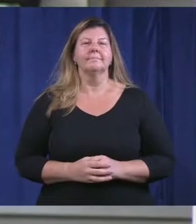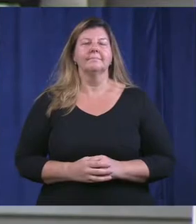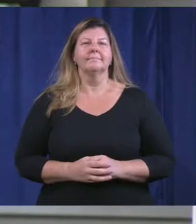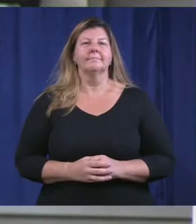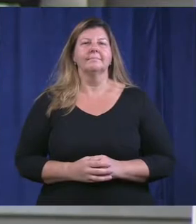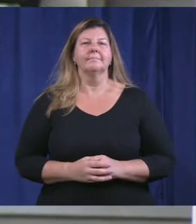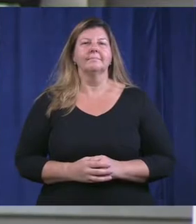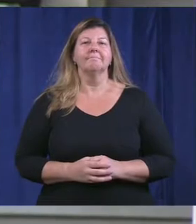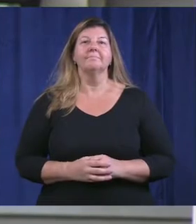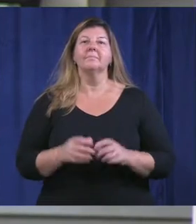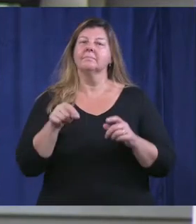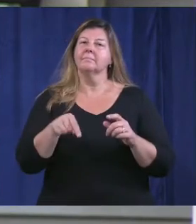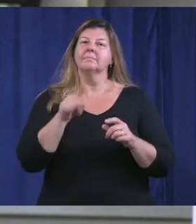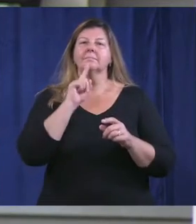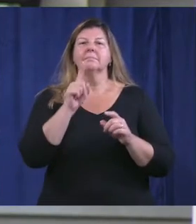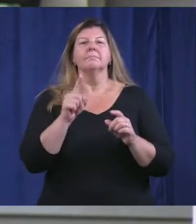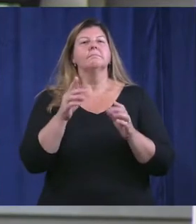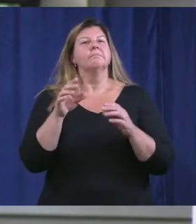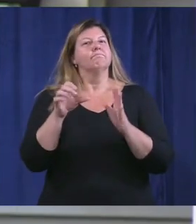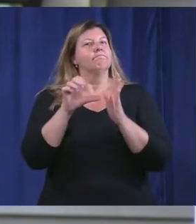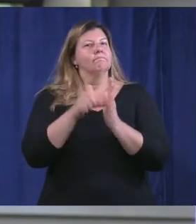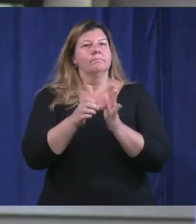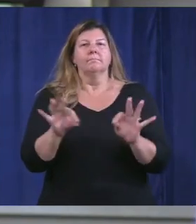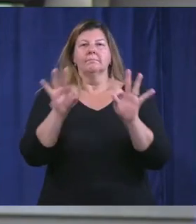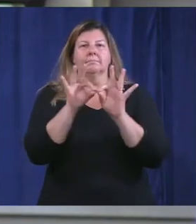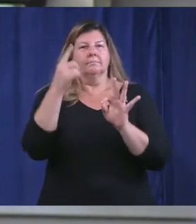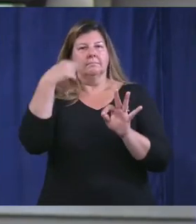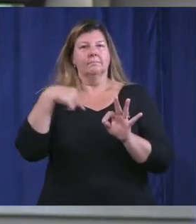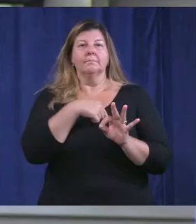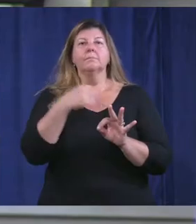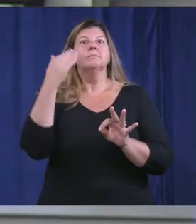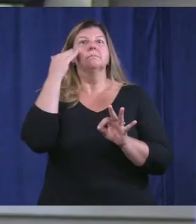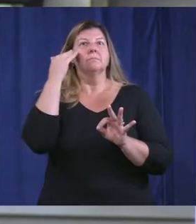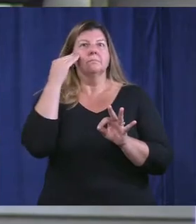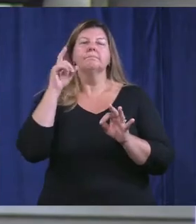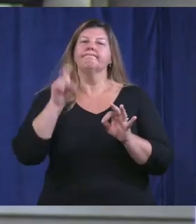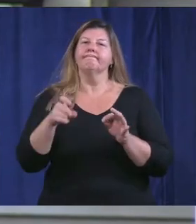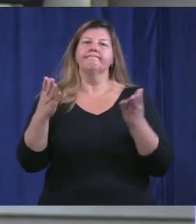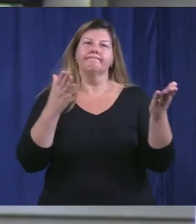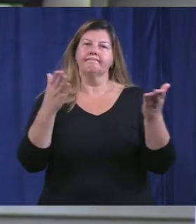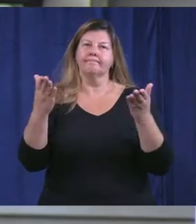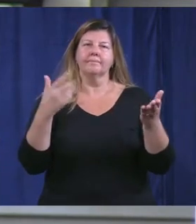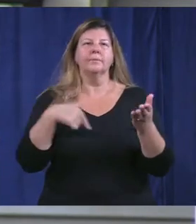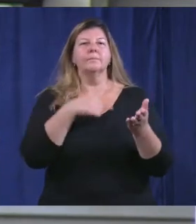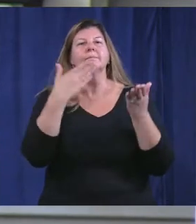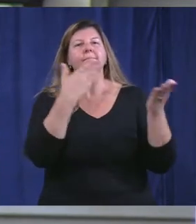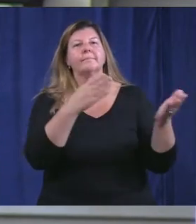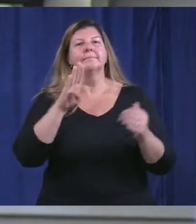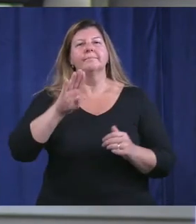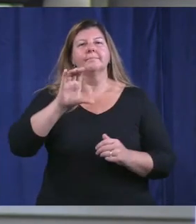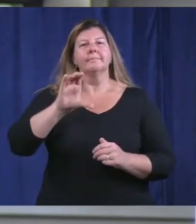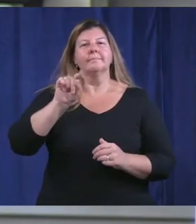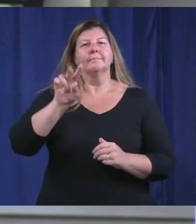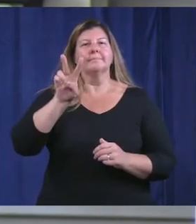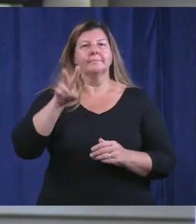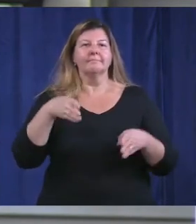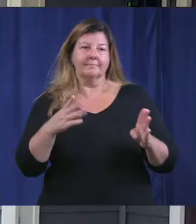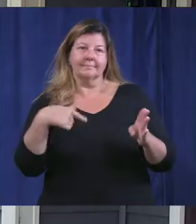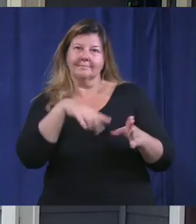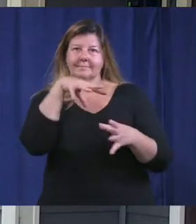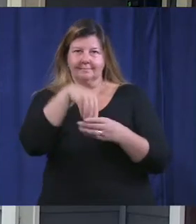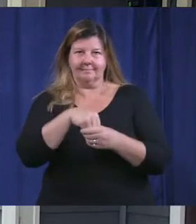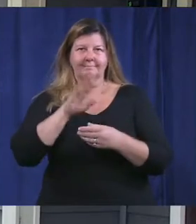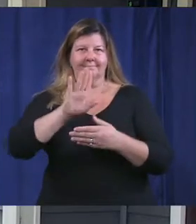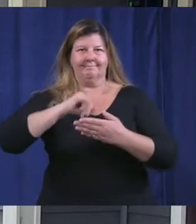It is something that is important to us and we see the need for the service. We thank BCTV for allowing us to be part of the project.